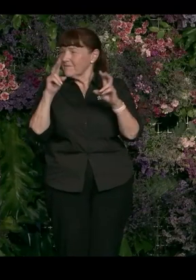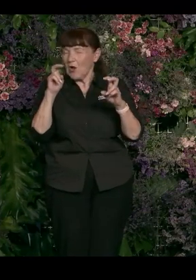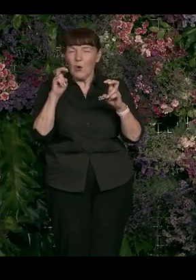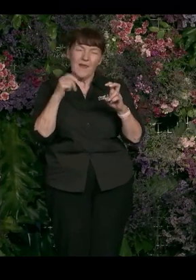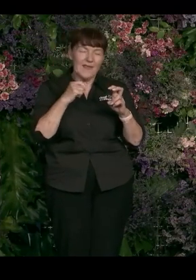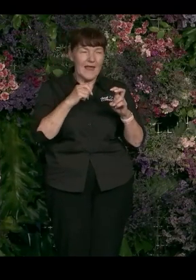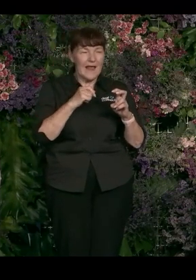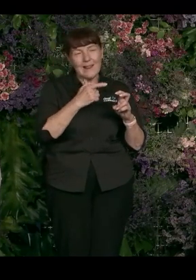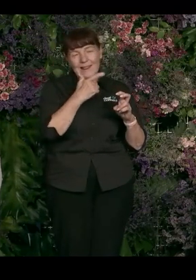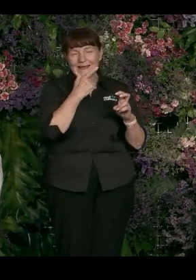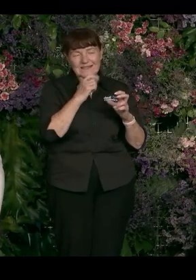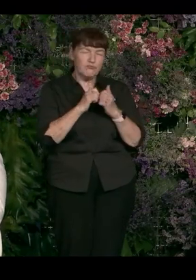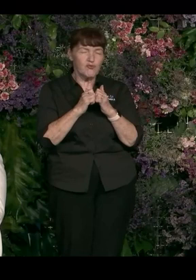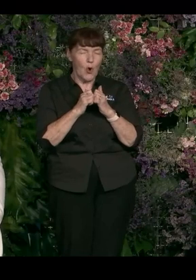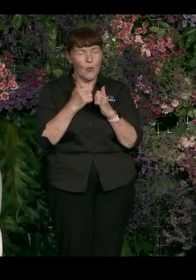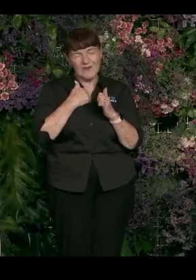Les Bro, which I appreciate.